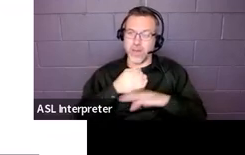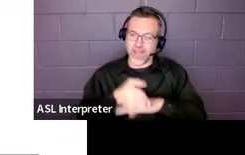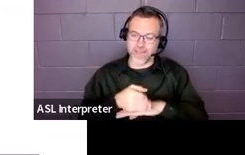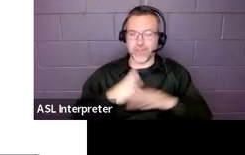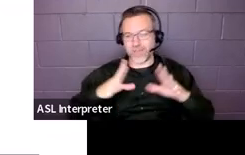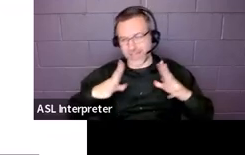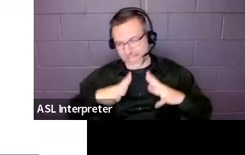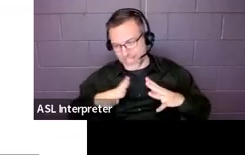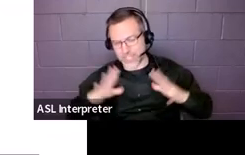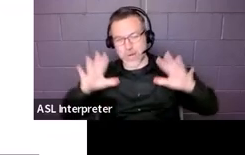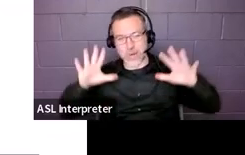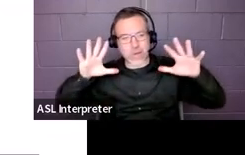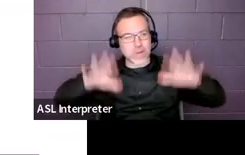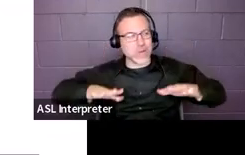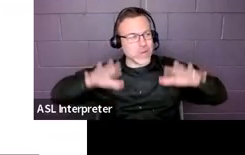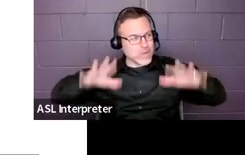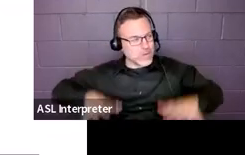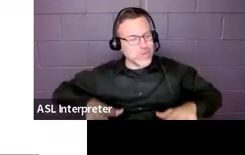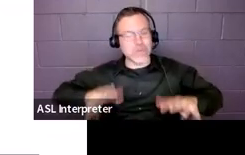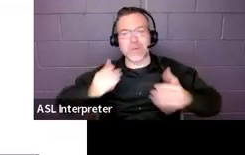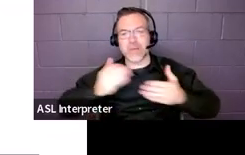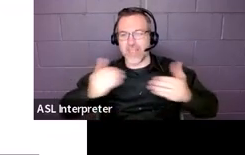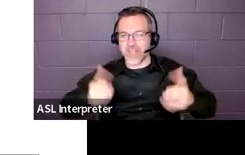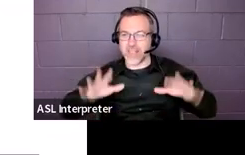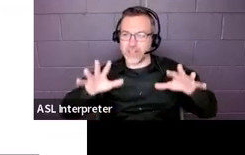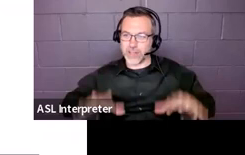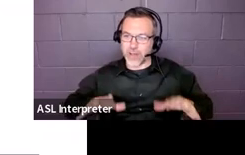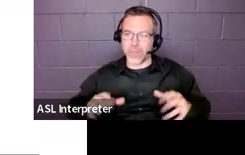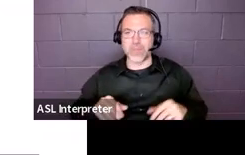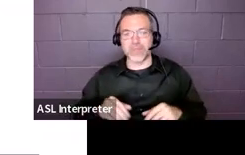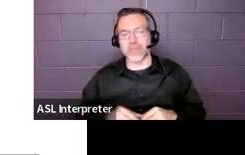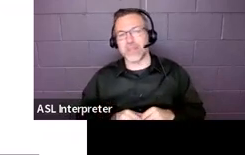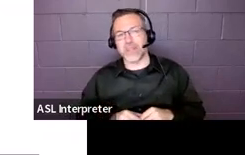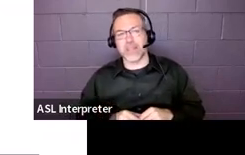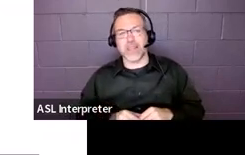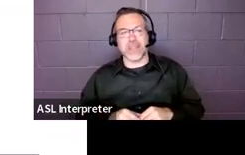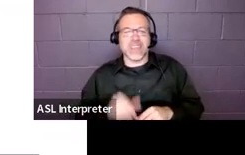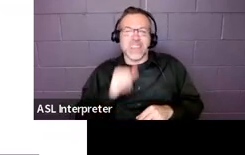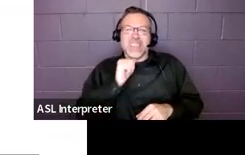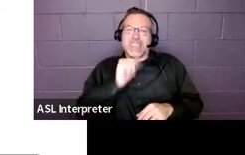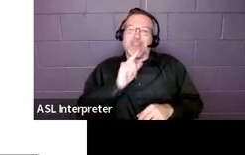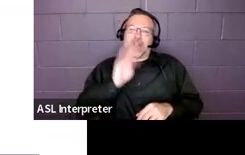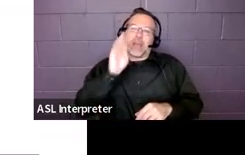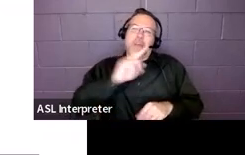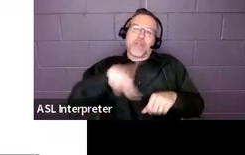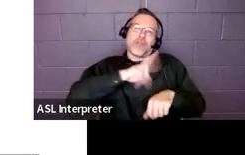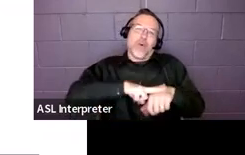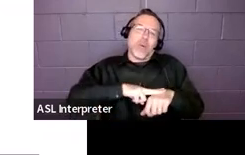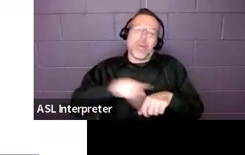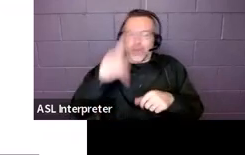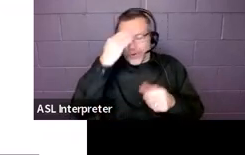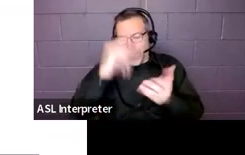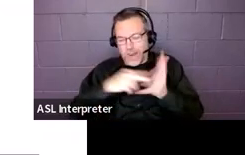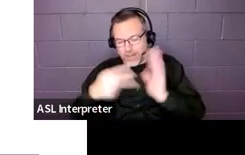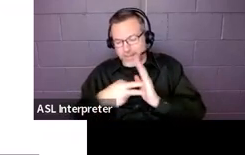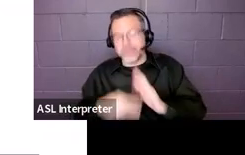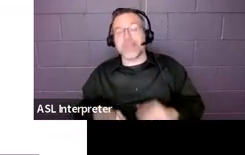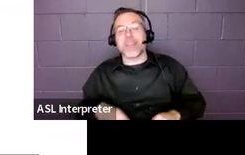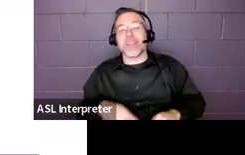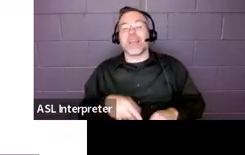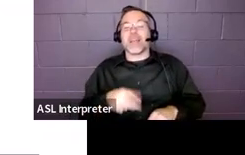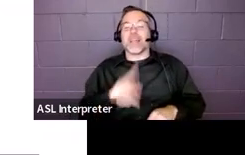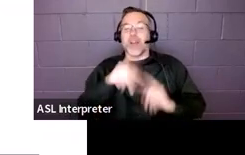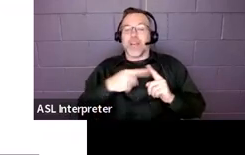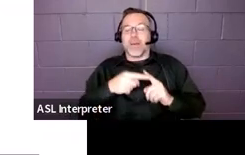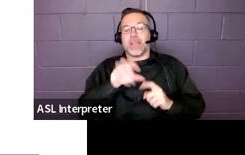when things, you know, start to get, they're really not getting sort of back to normal. But you know what I mean by that. We're going to talk about the transition